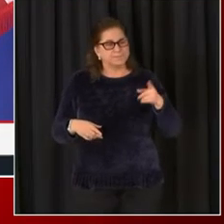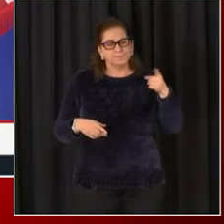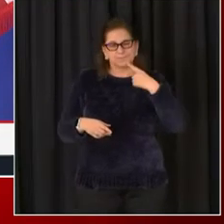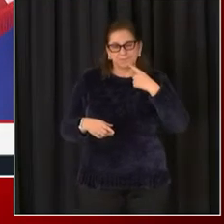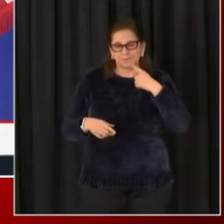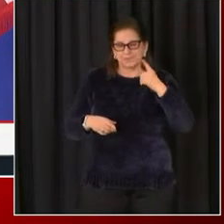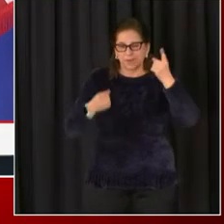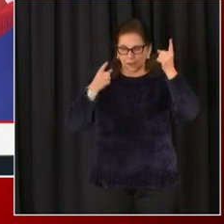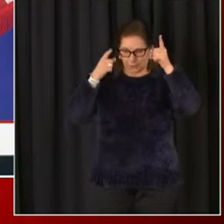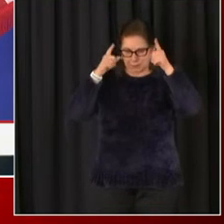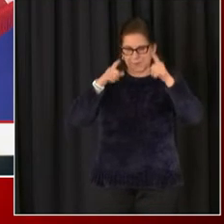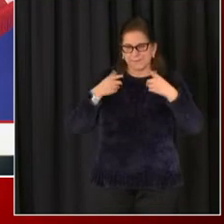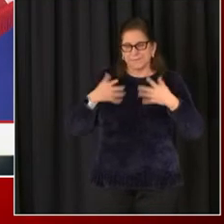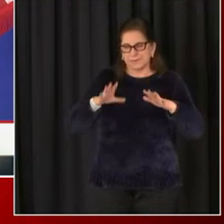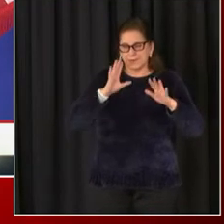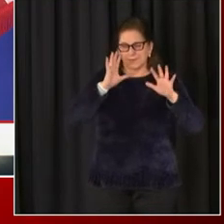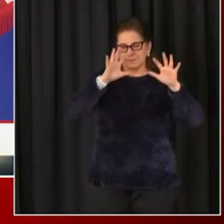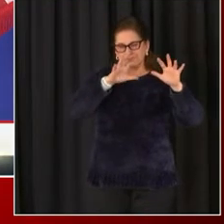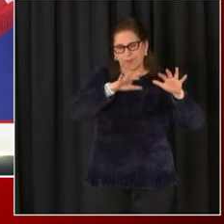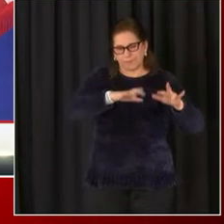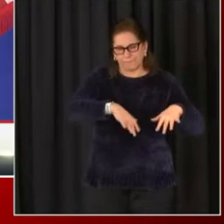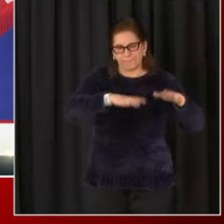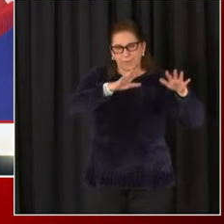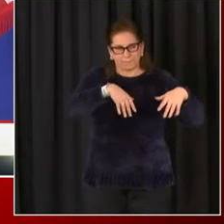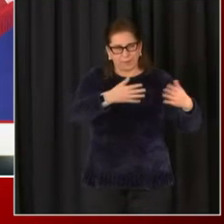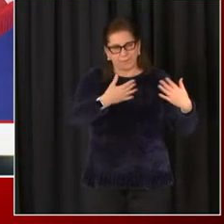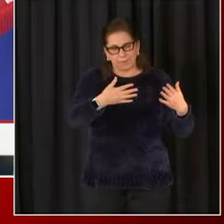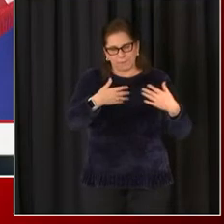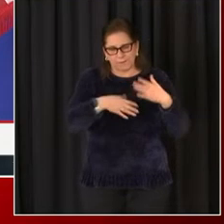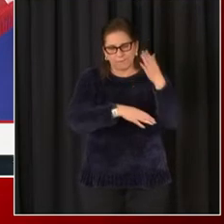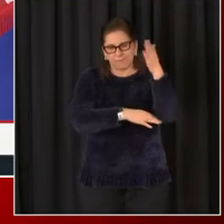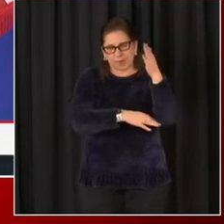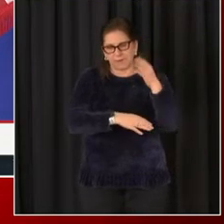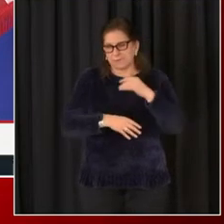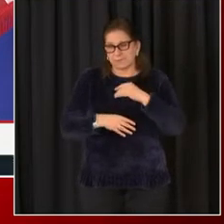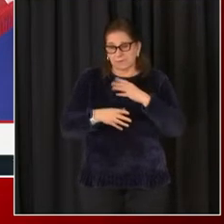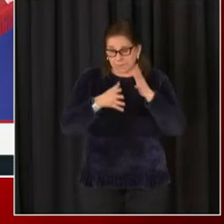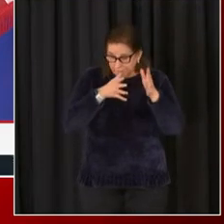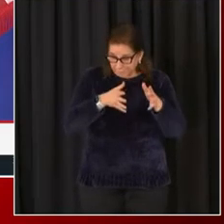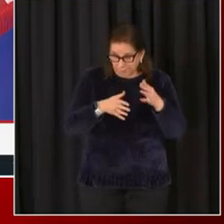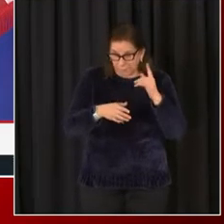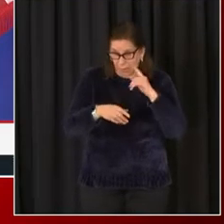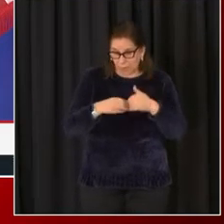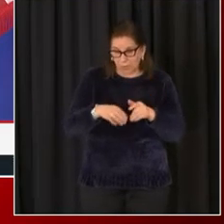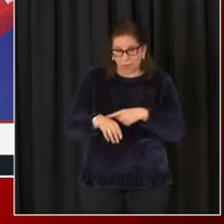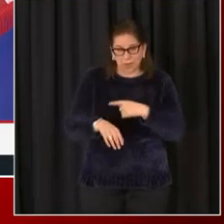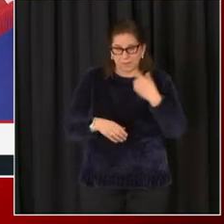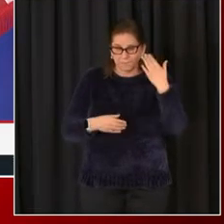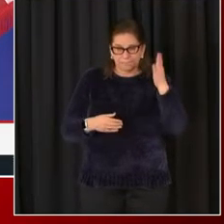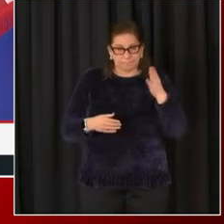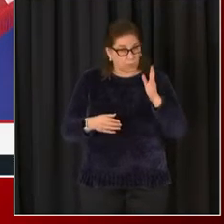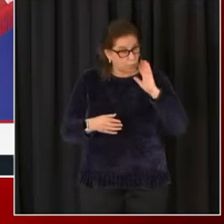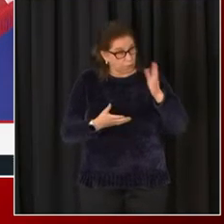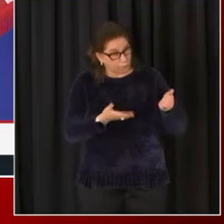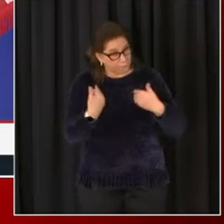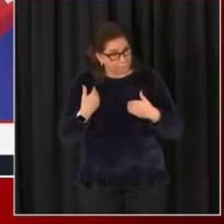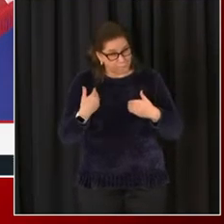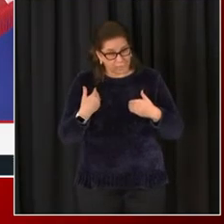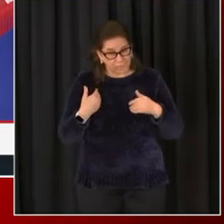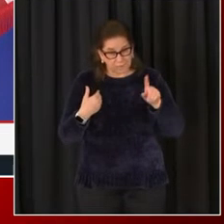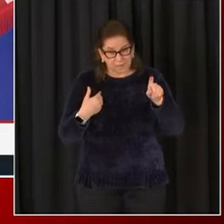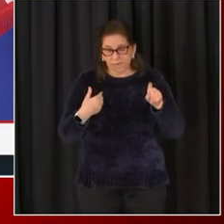come down. So I don't know that they will be up on through the weekend. So they're expected to come down sometime this weekend?